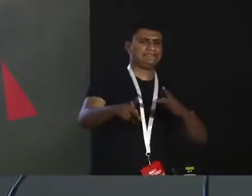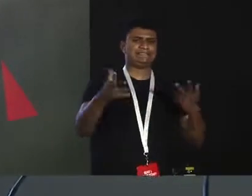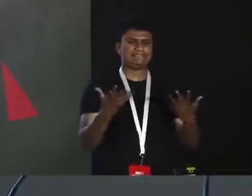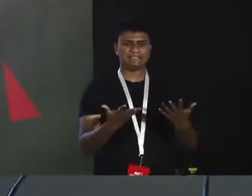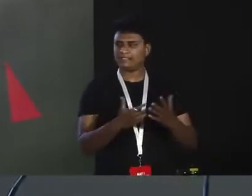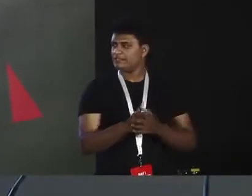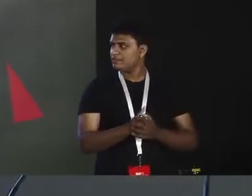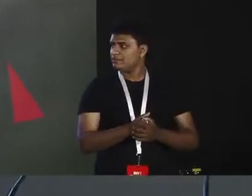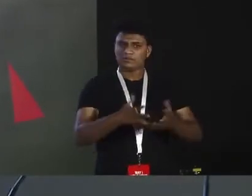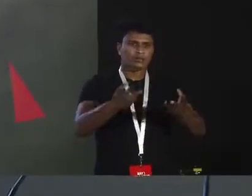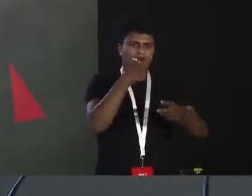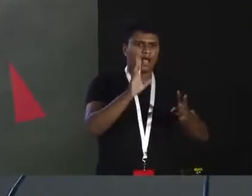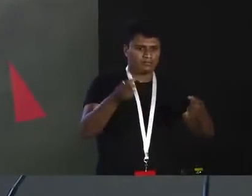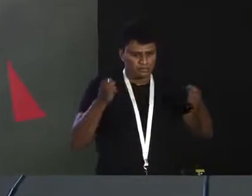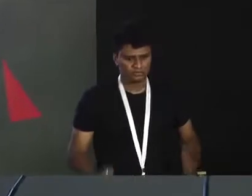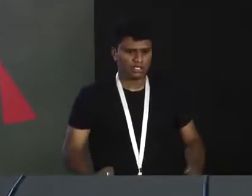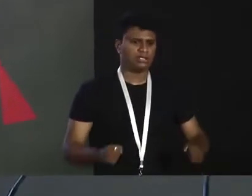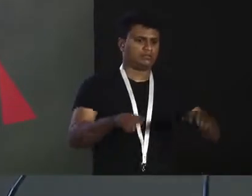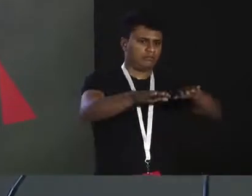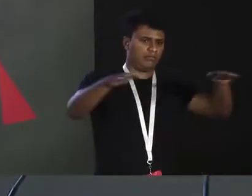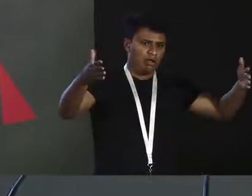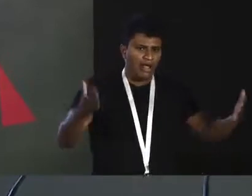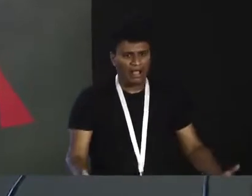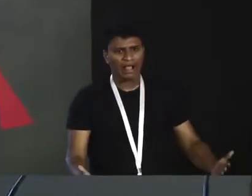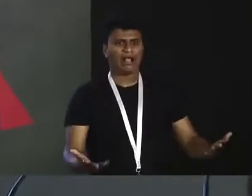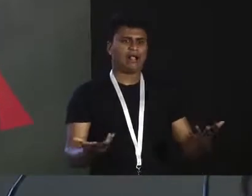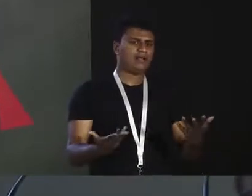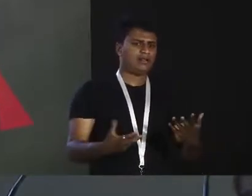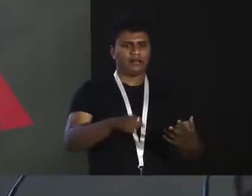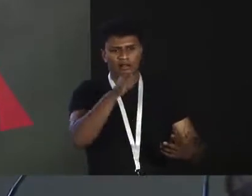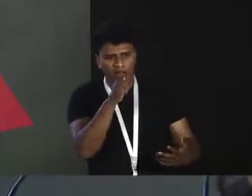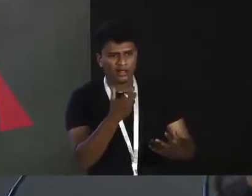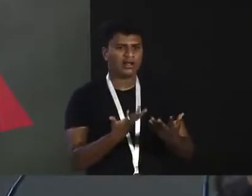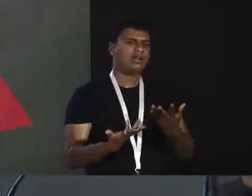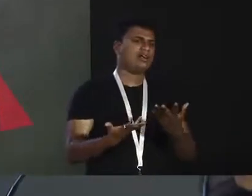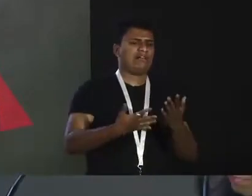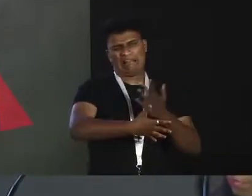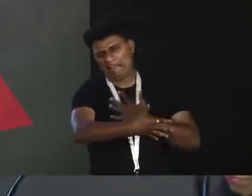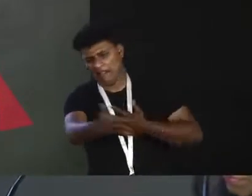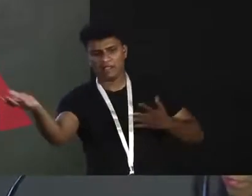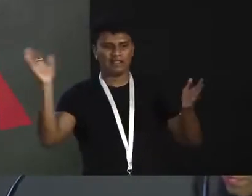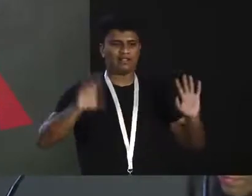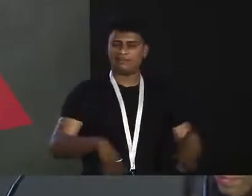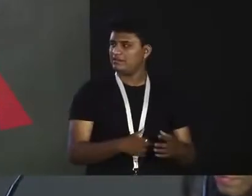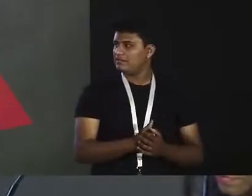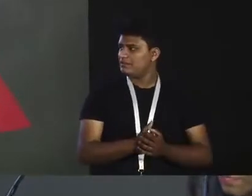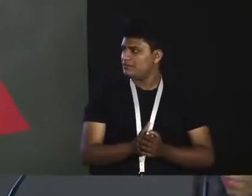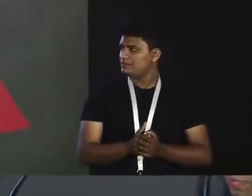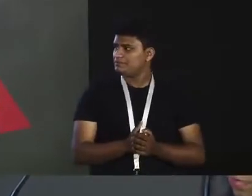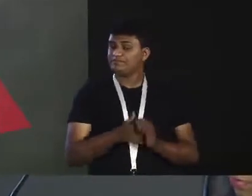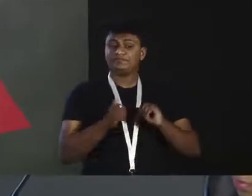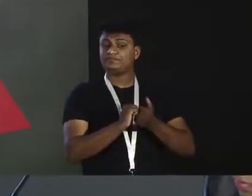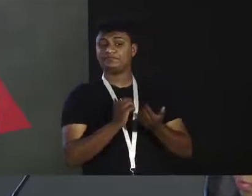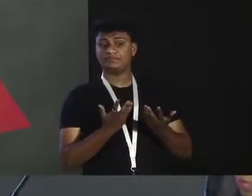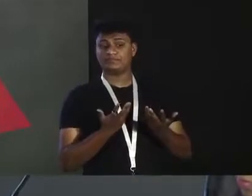chairs. You've got tables. You've got microphones. You've got the floor. You've got the ceiling. You've got stages. You've got paintings. How do you